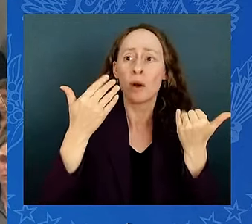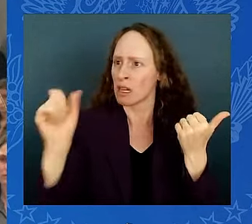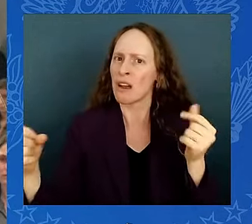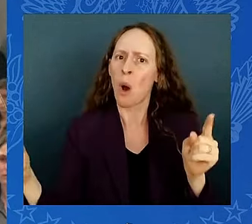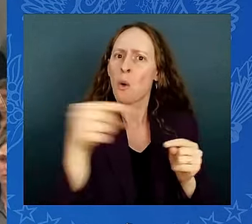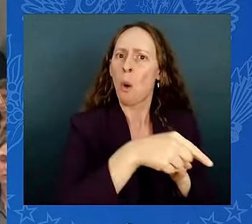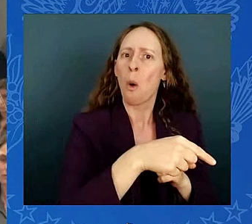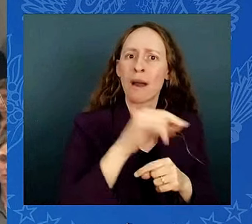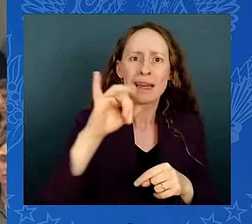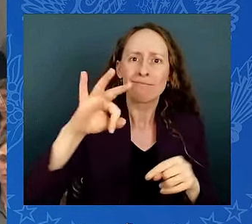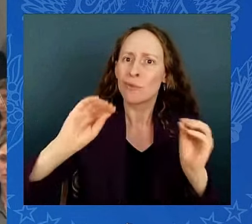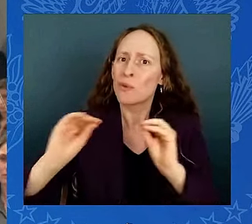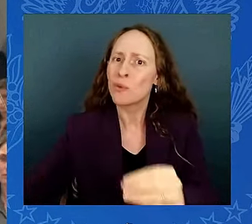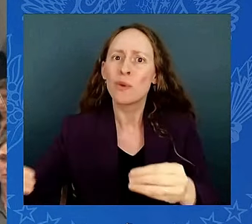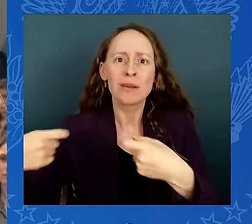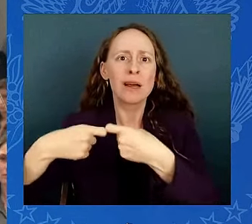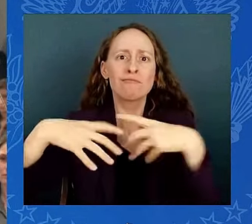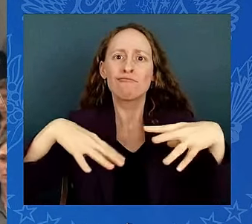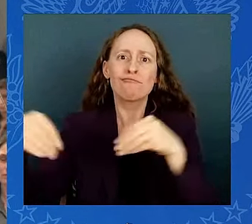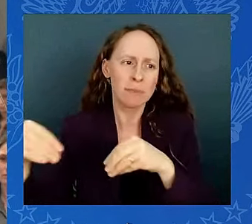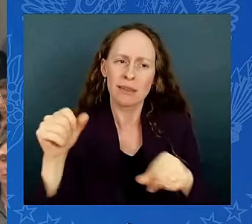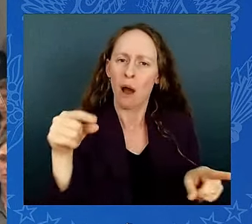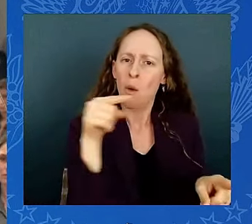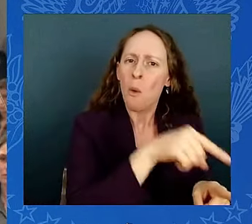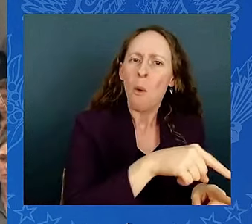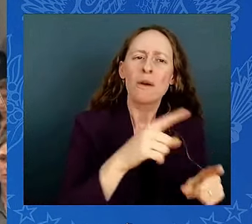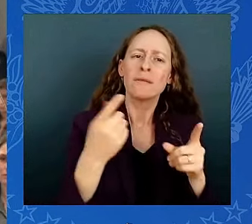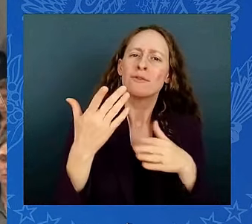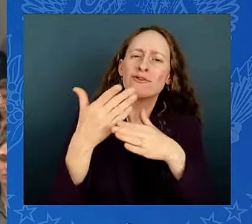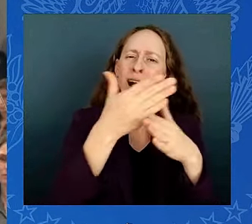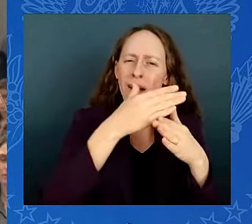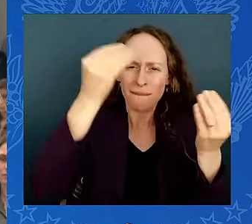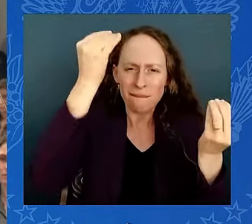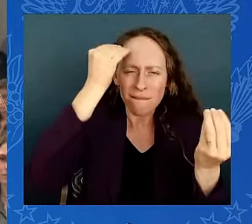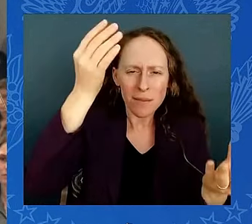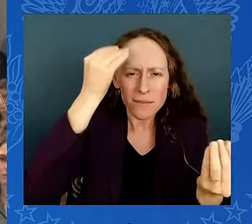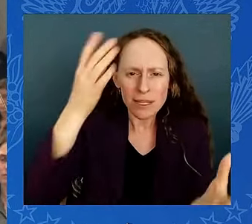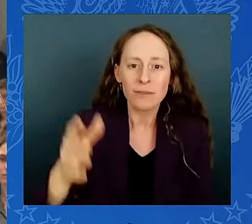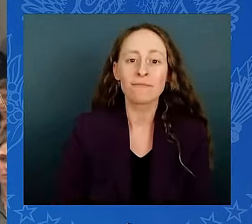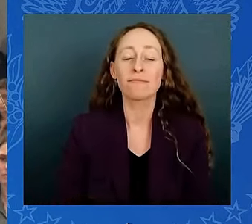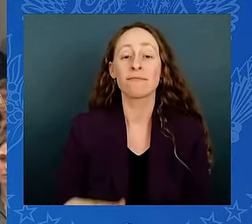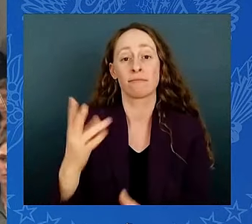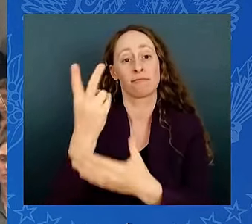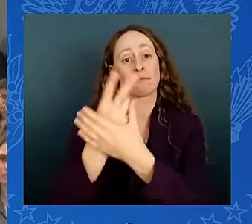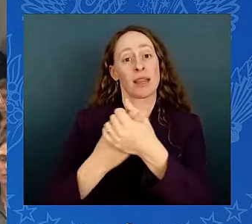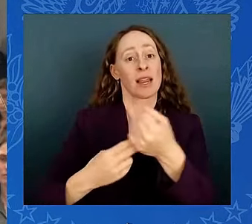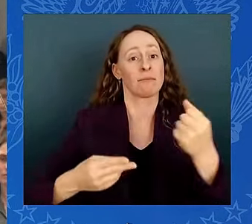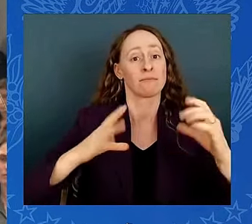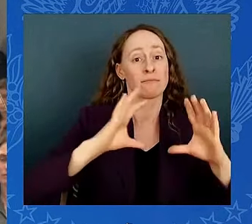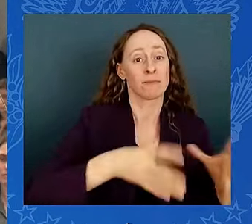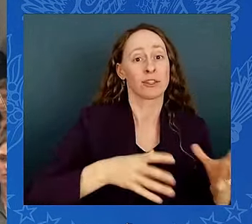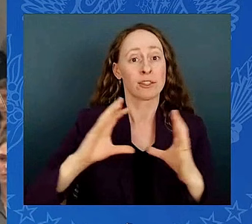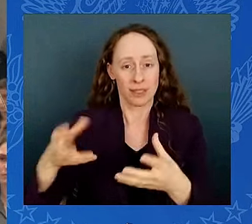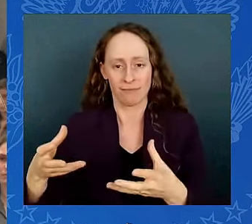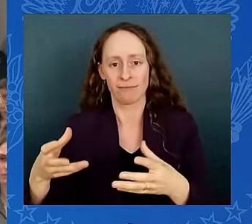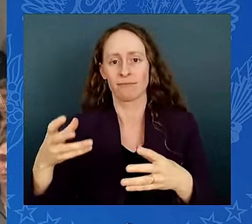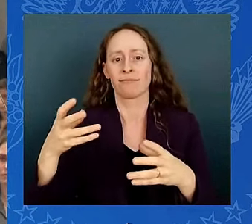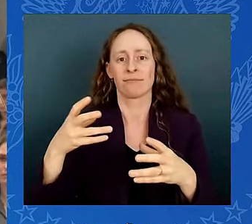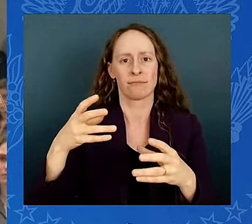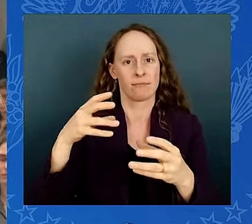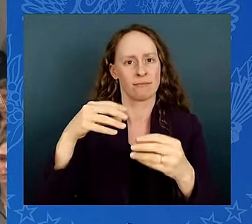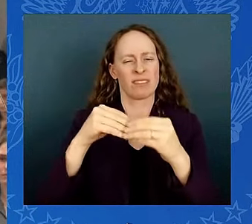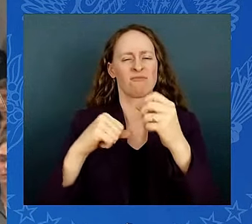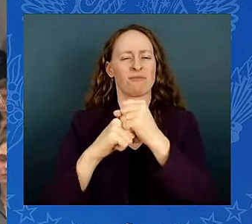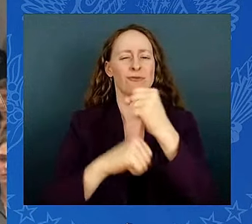Bipartisan Infrastructure Law, we're delivering over $20 billion. to lower your energy costs, upgrading the electric grid to